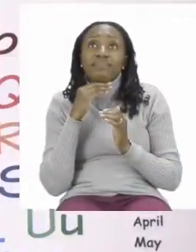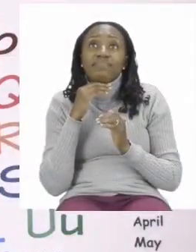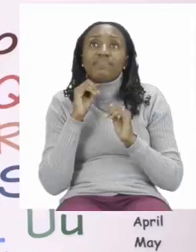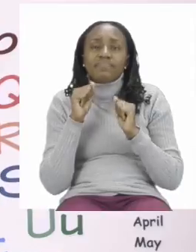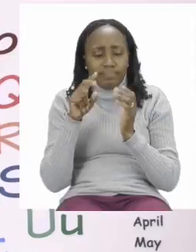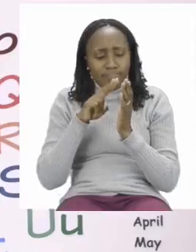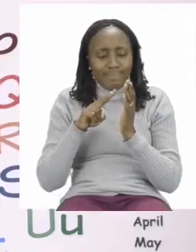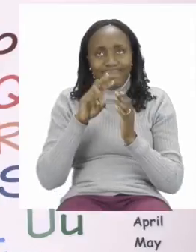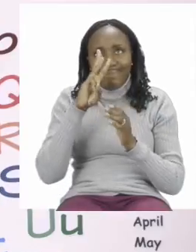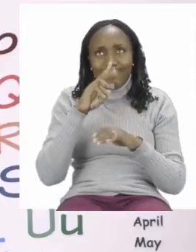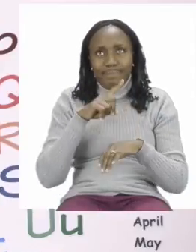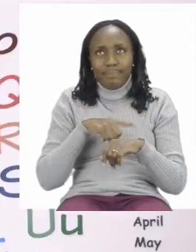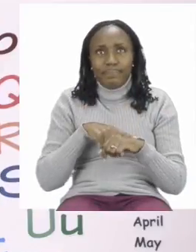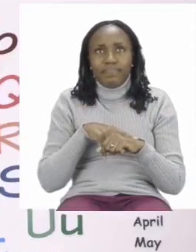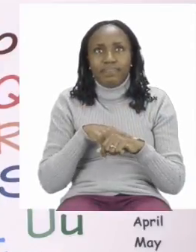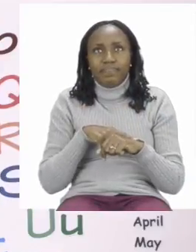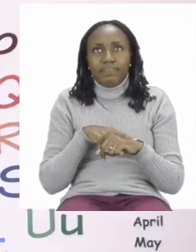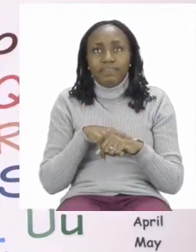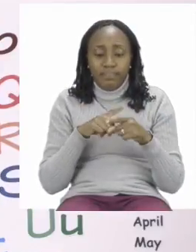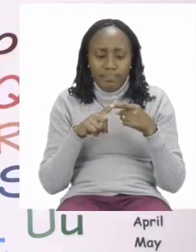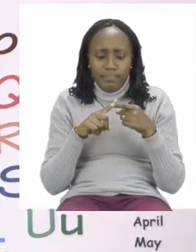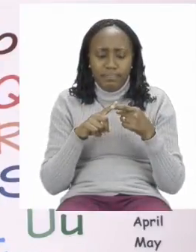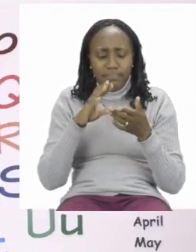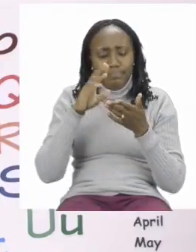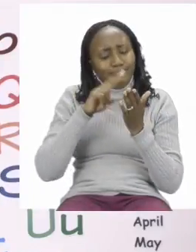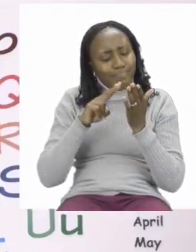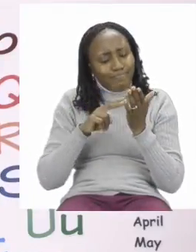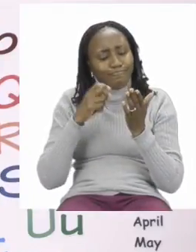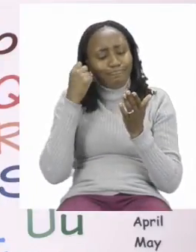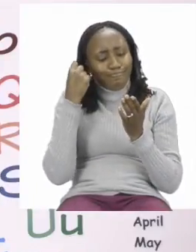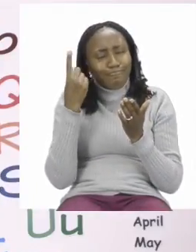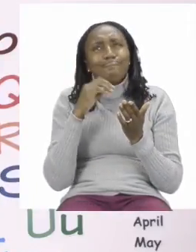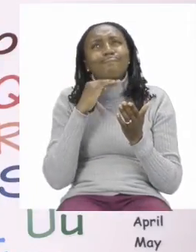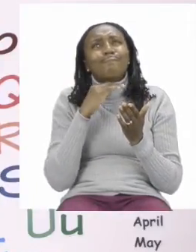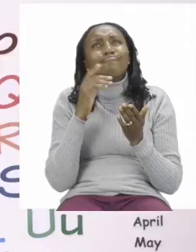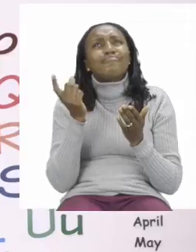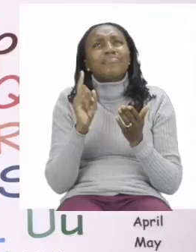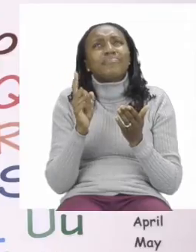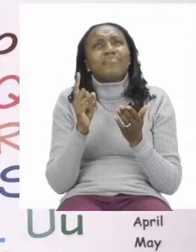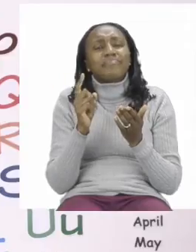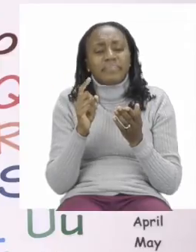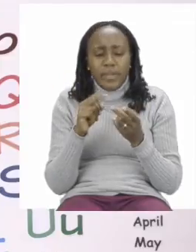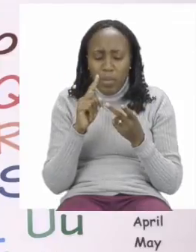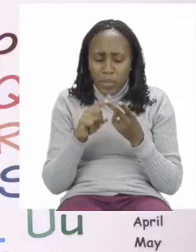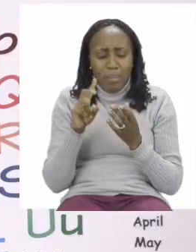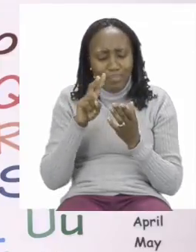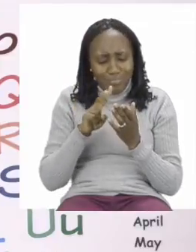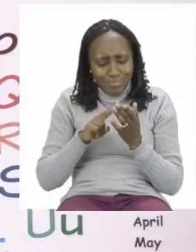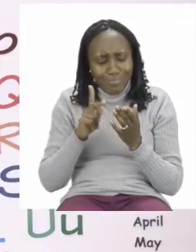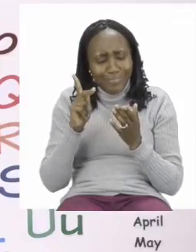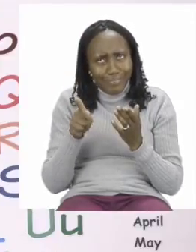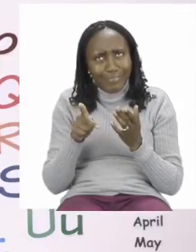three times. The first time is to make sure that you understand what the story is talking about. The second